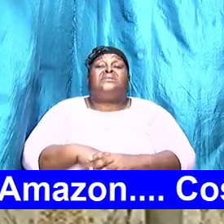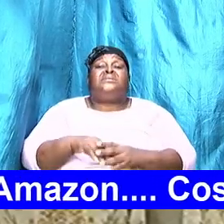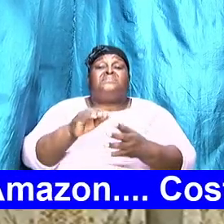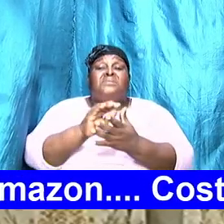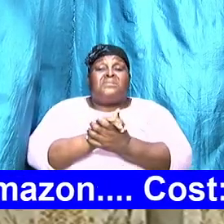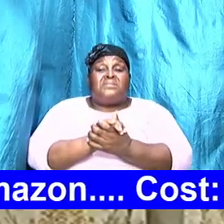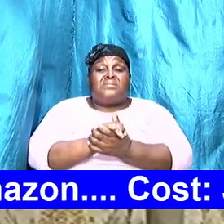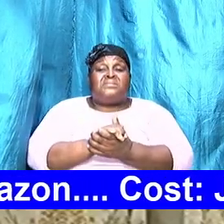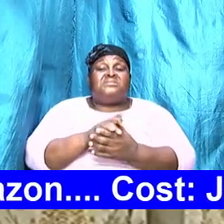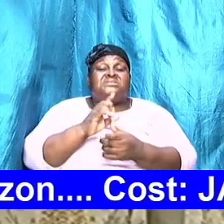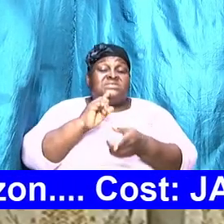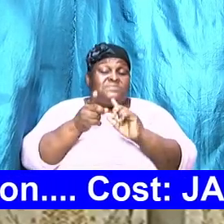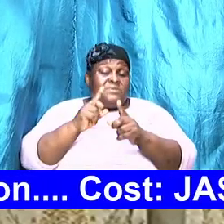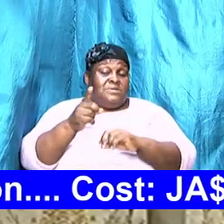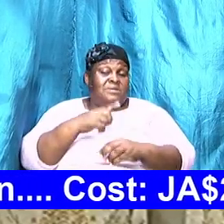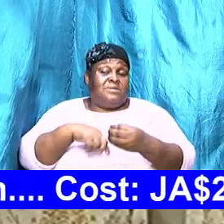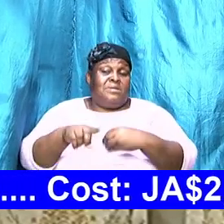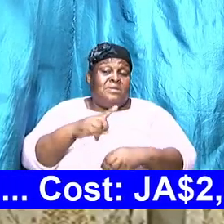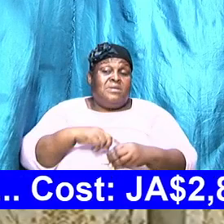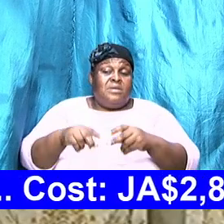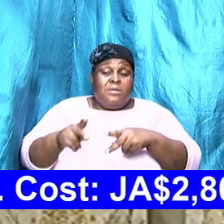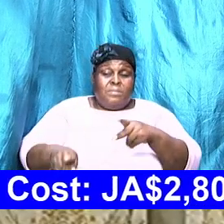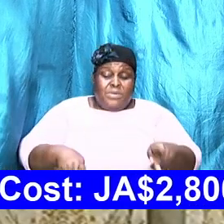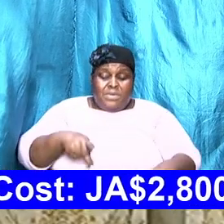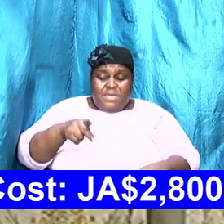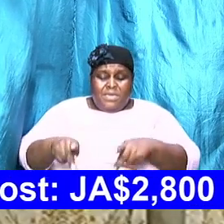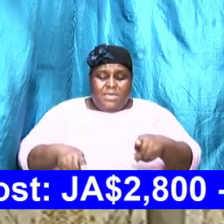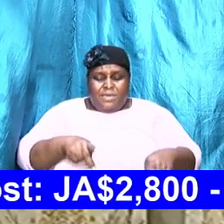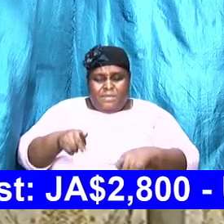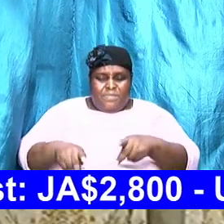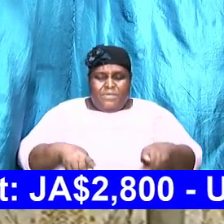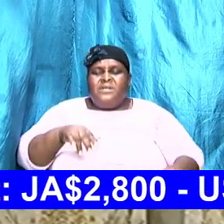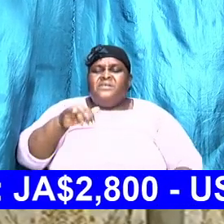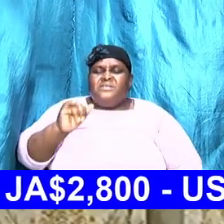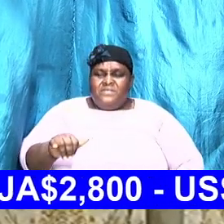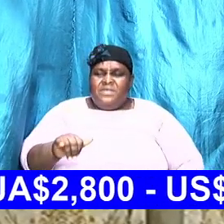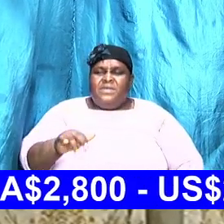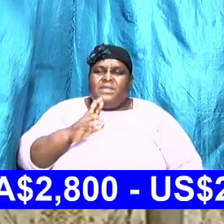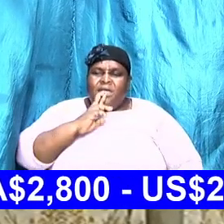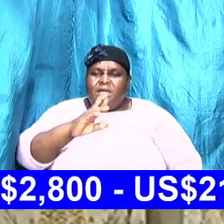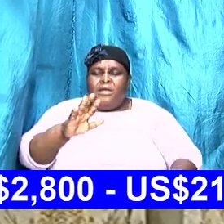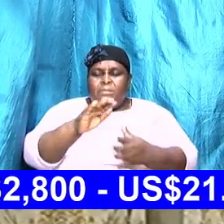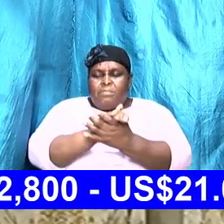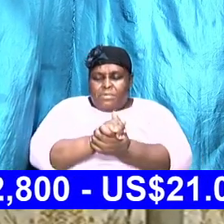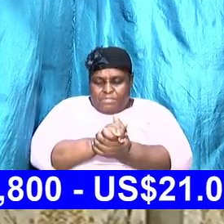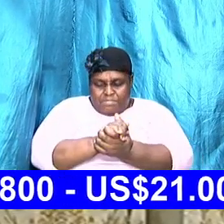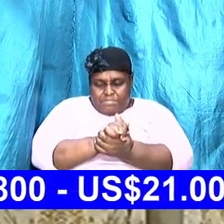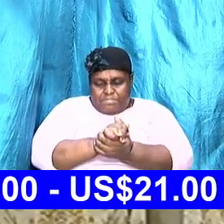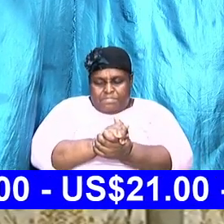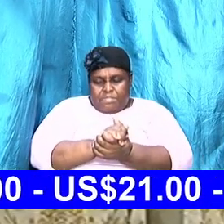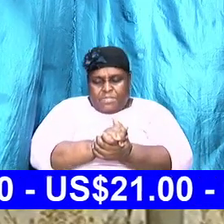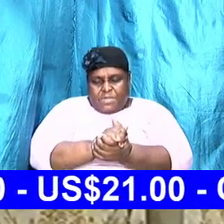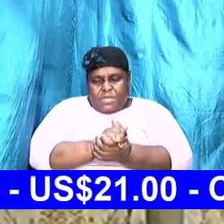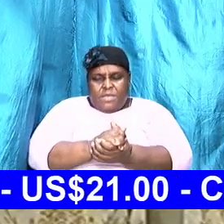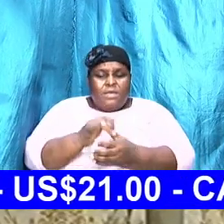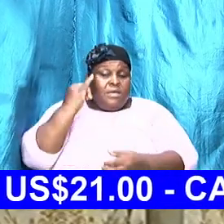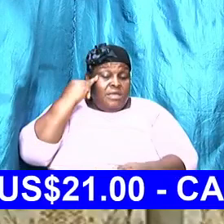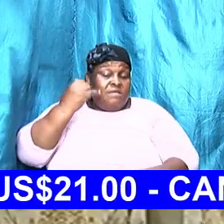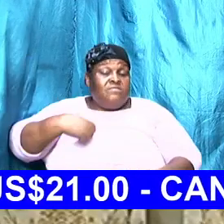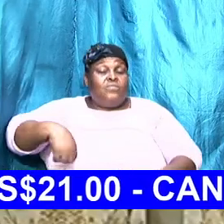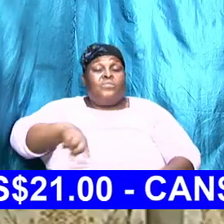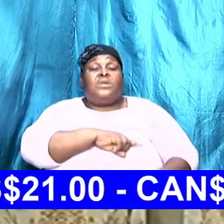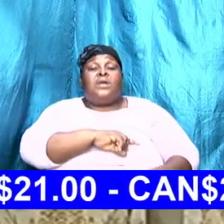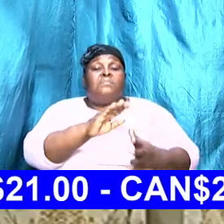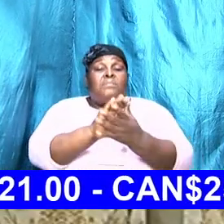that we are speaking about people that are married if we are married